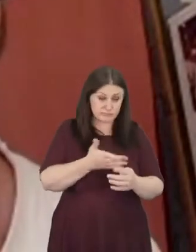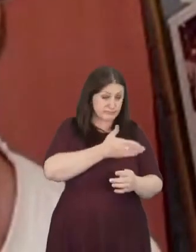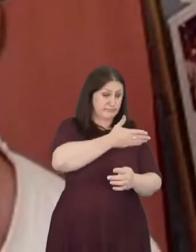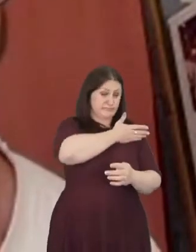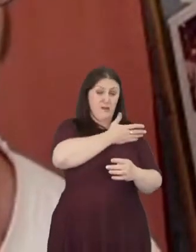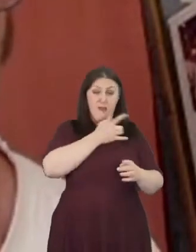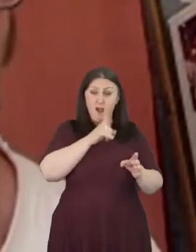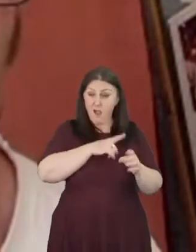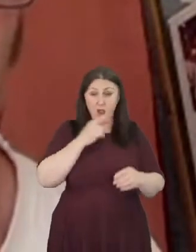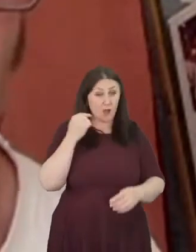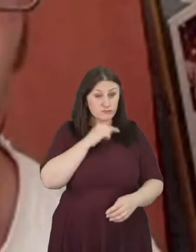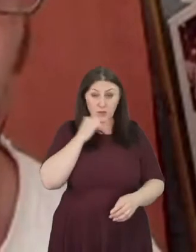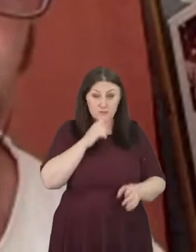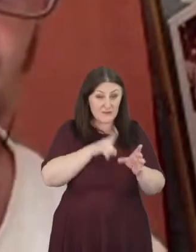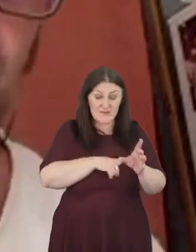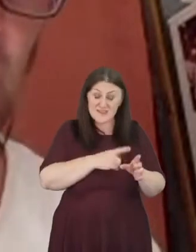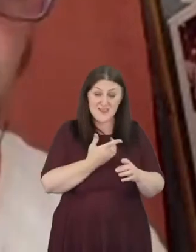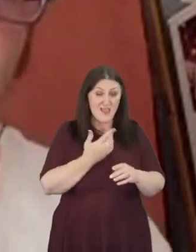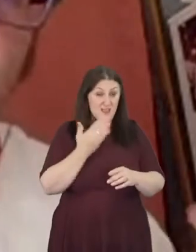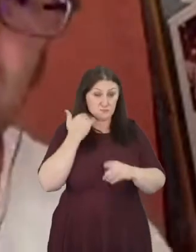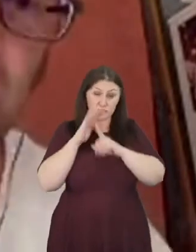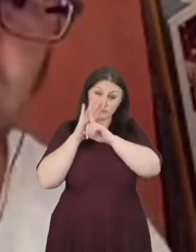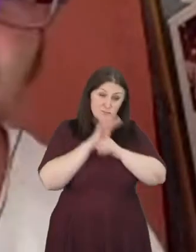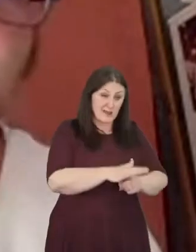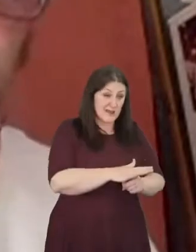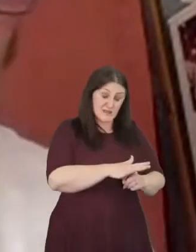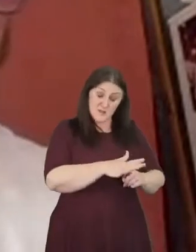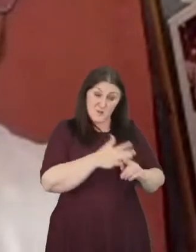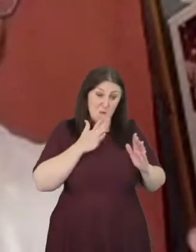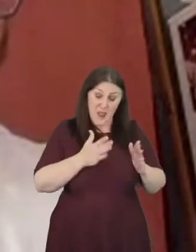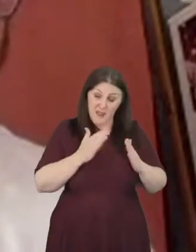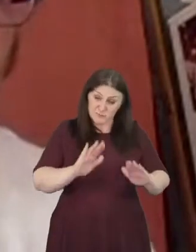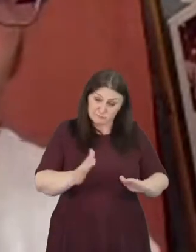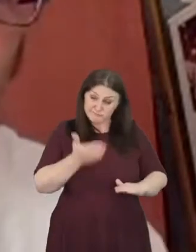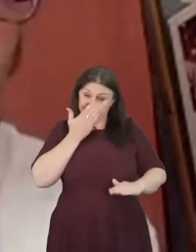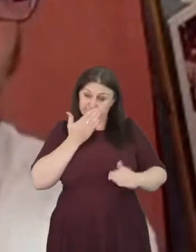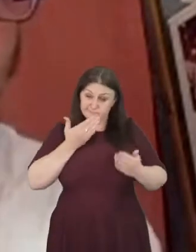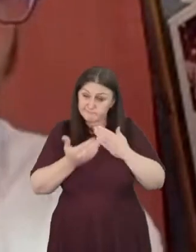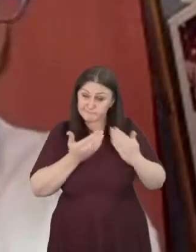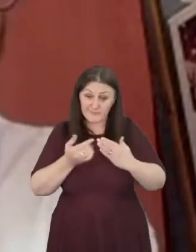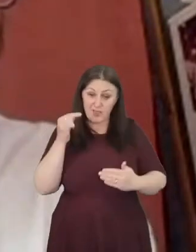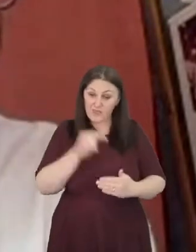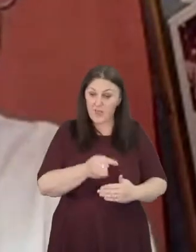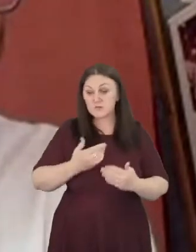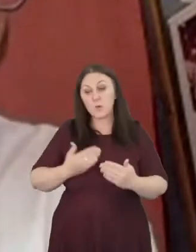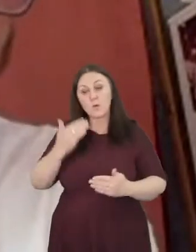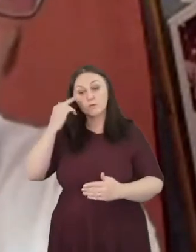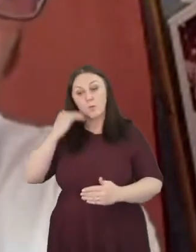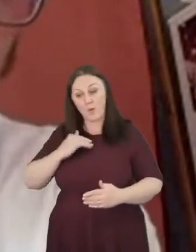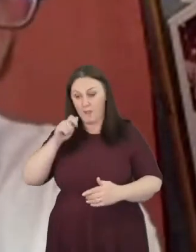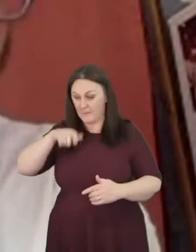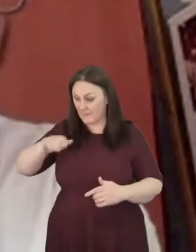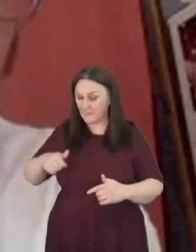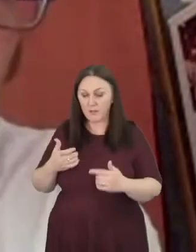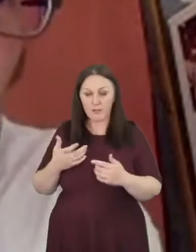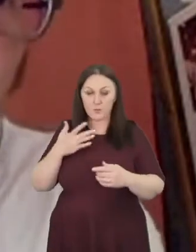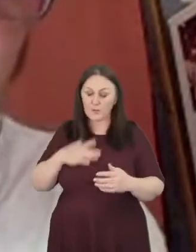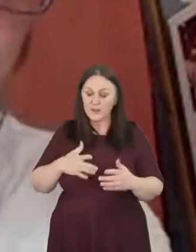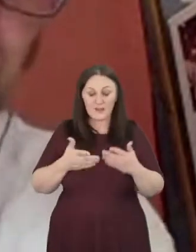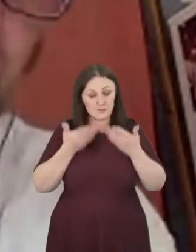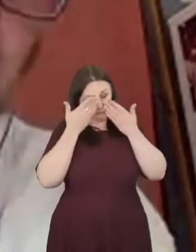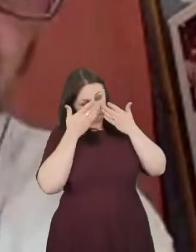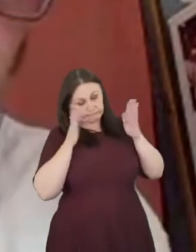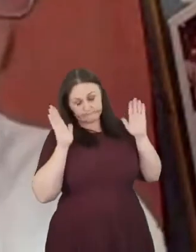so we've got to i think especially as white people be really good listeners and come with a posture to learn and